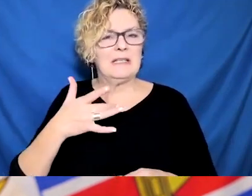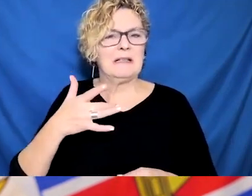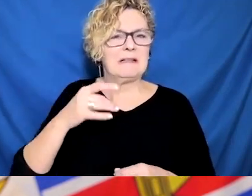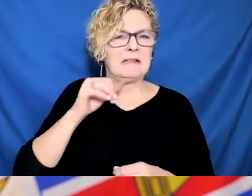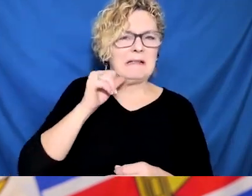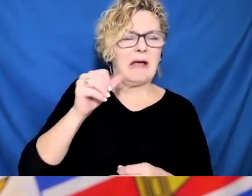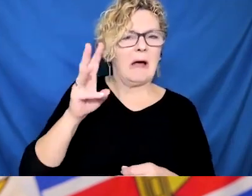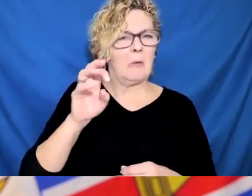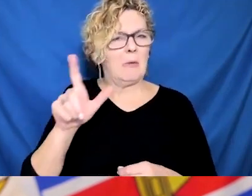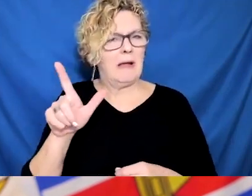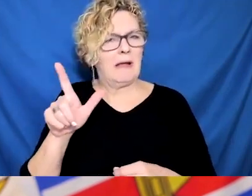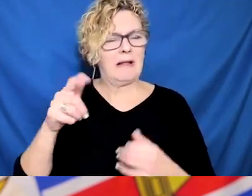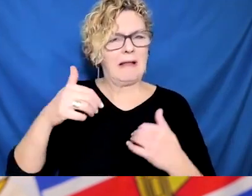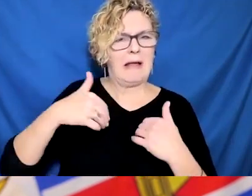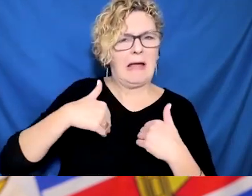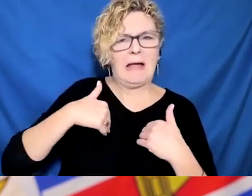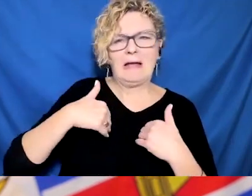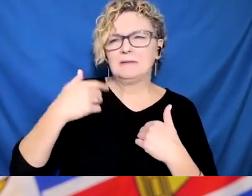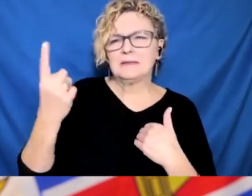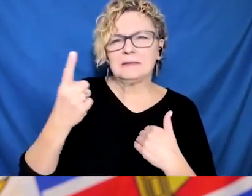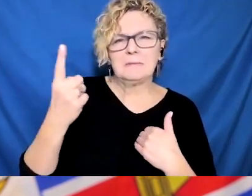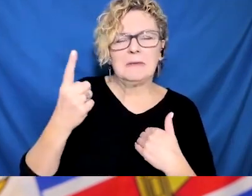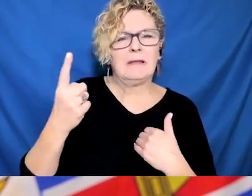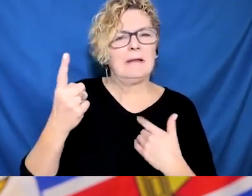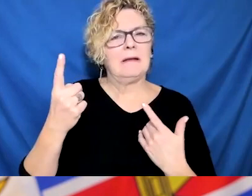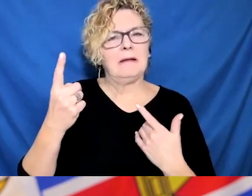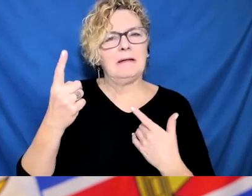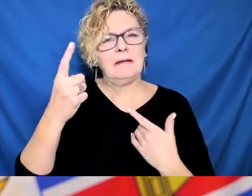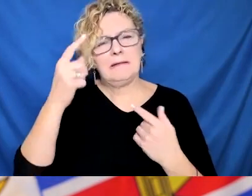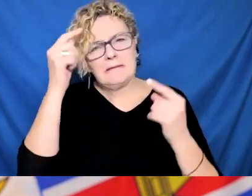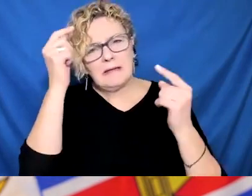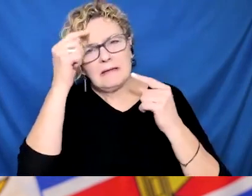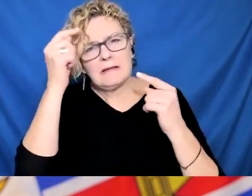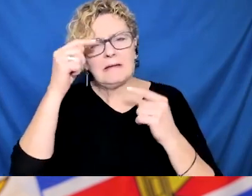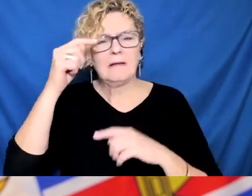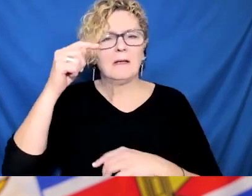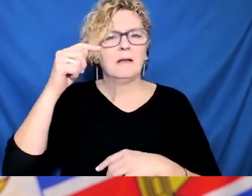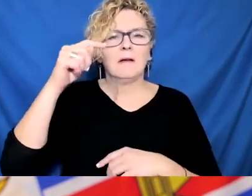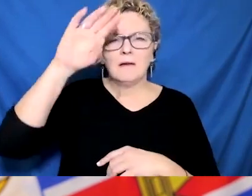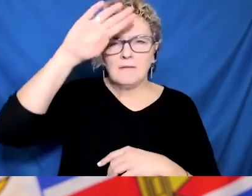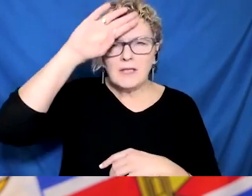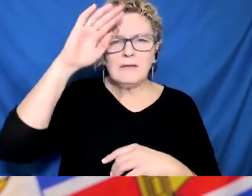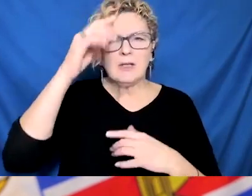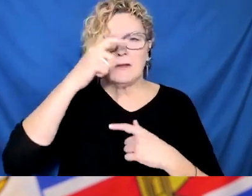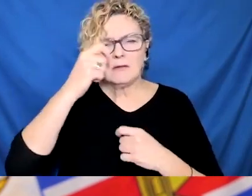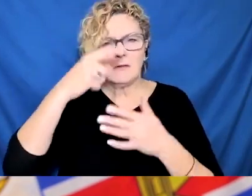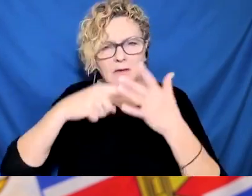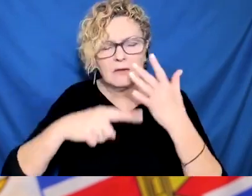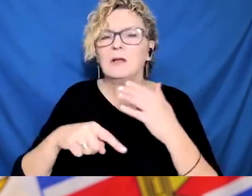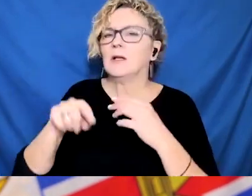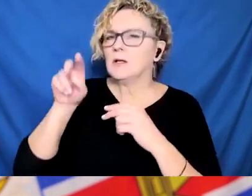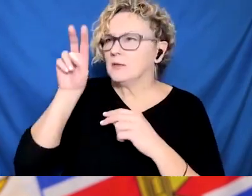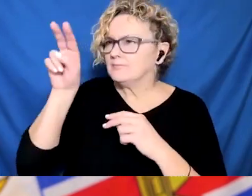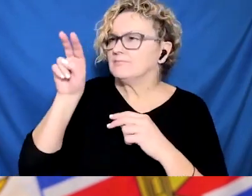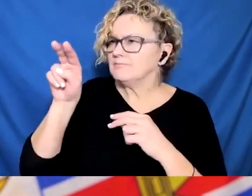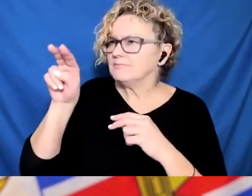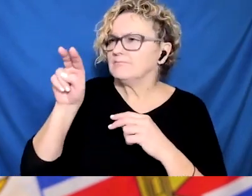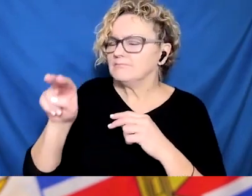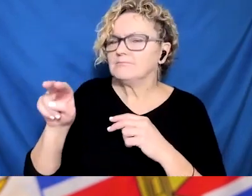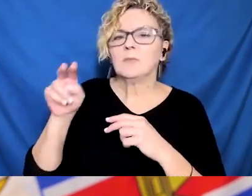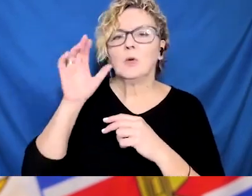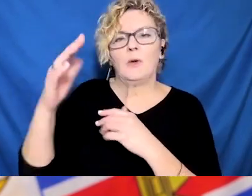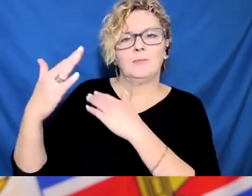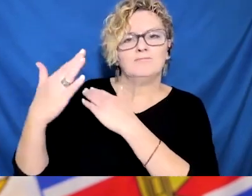So I know we get asked, and I've been asked as I've talked about this a number of times, why is isolation different for unvaccinated